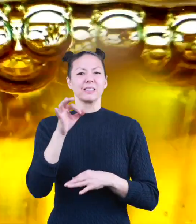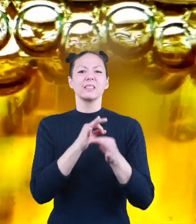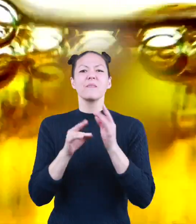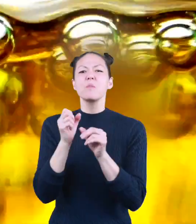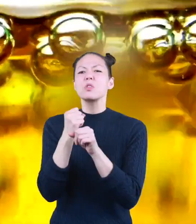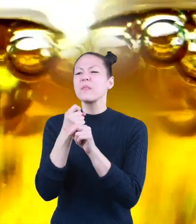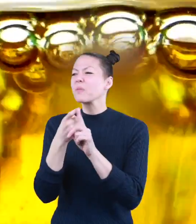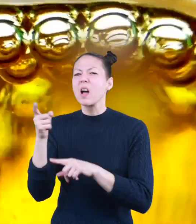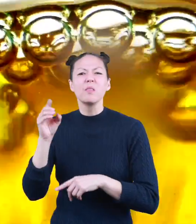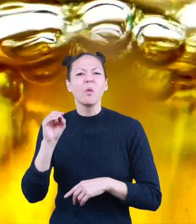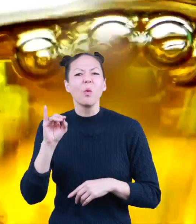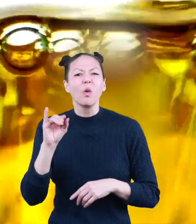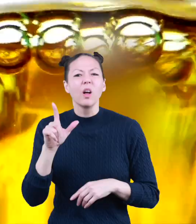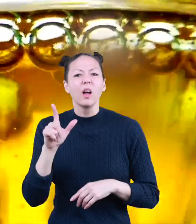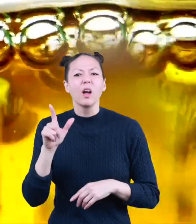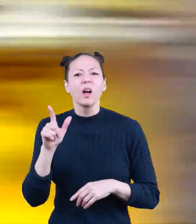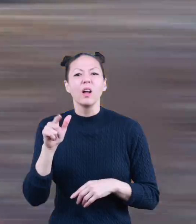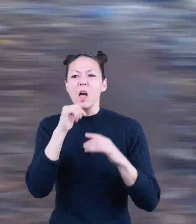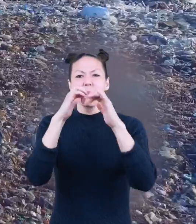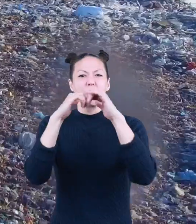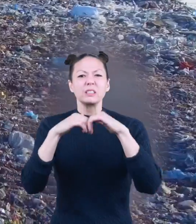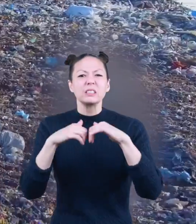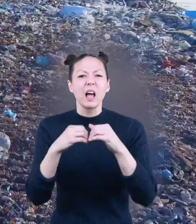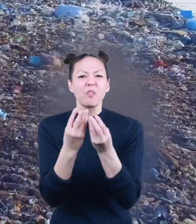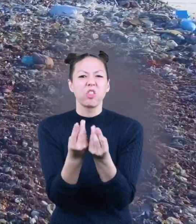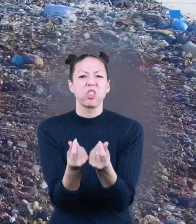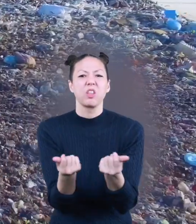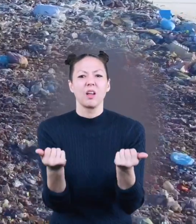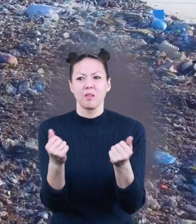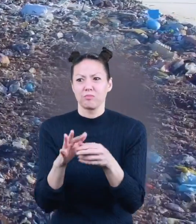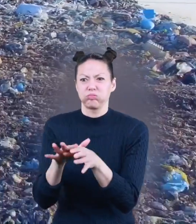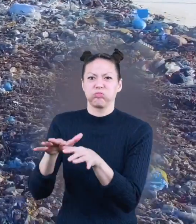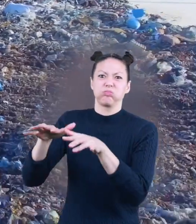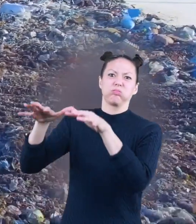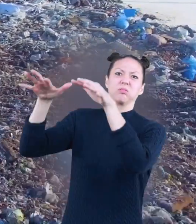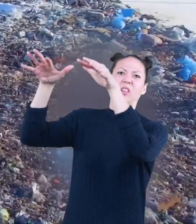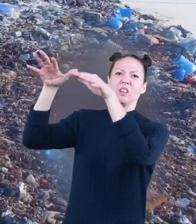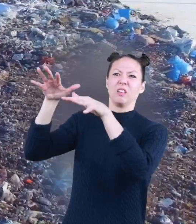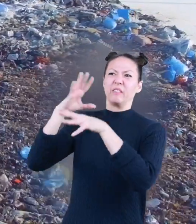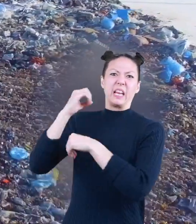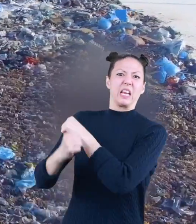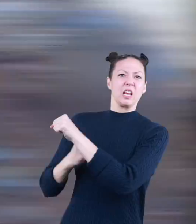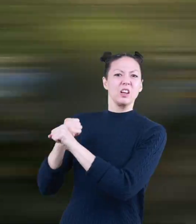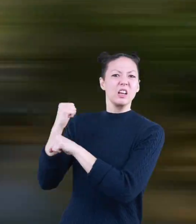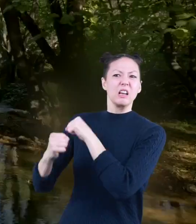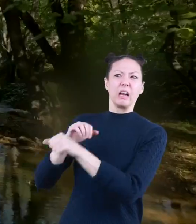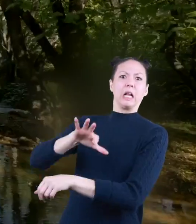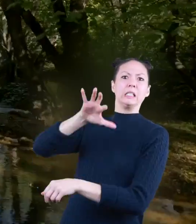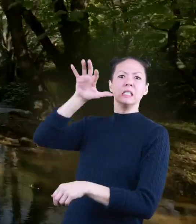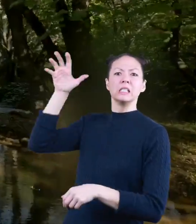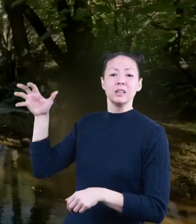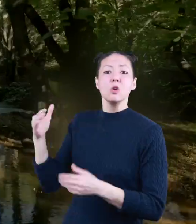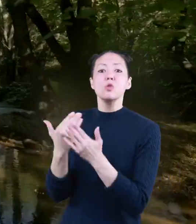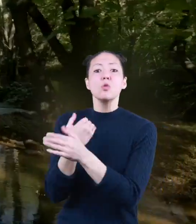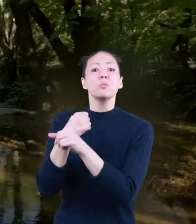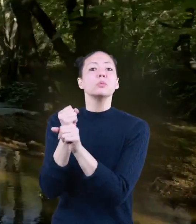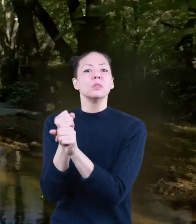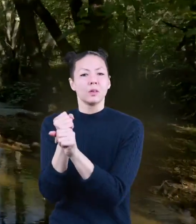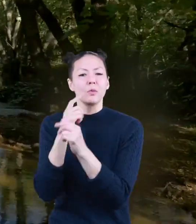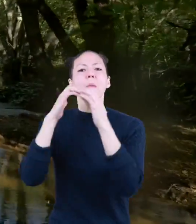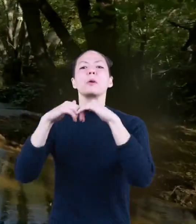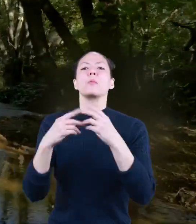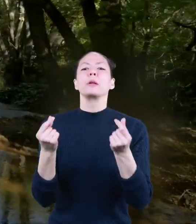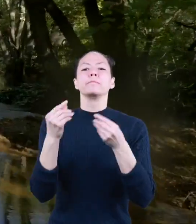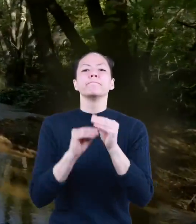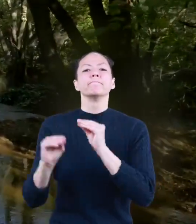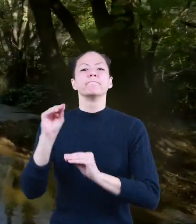Instead of products made from oil that don't break down and sit in our landfills for years, these new products made from plant cells